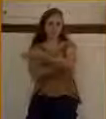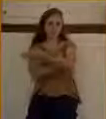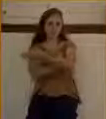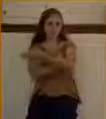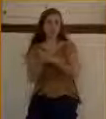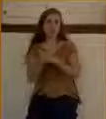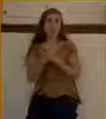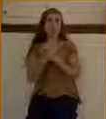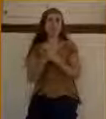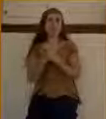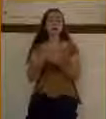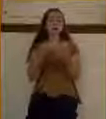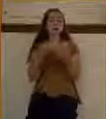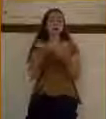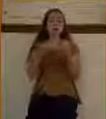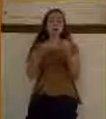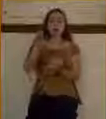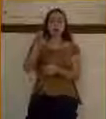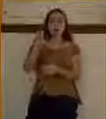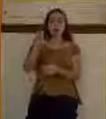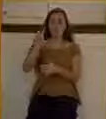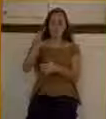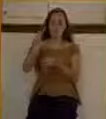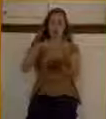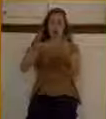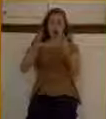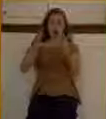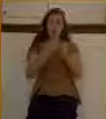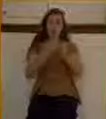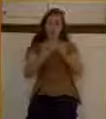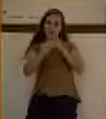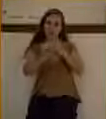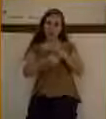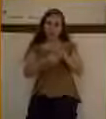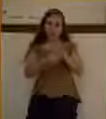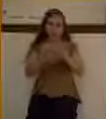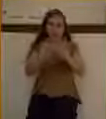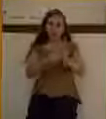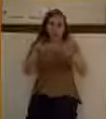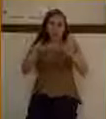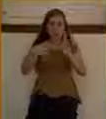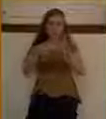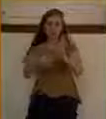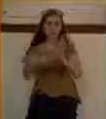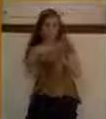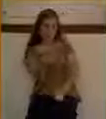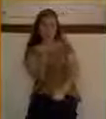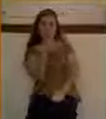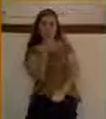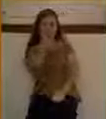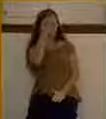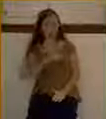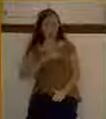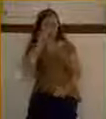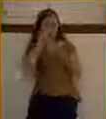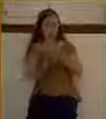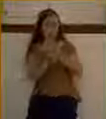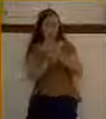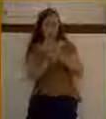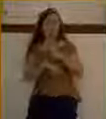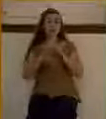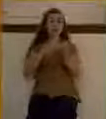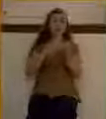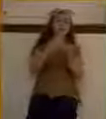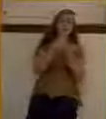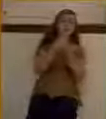But Mark is emphasizing this because, remember, he's writing not to Jewish people. He's writing to Gentiles who were not aware